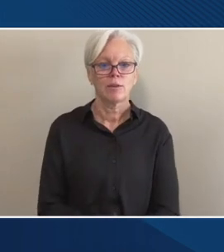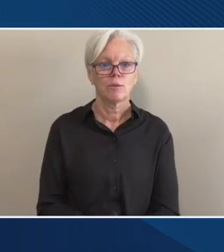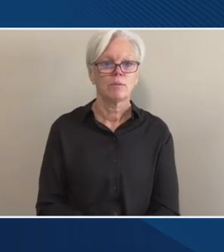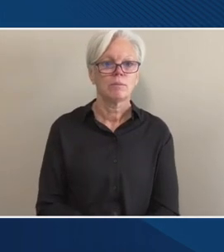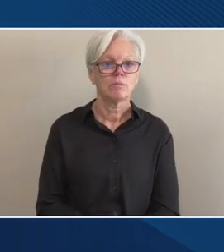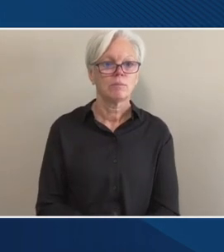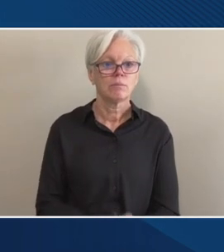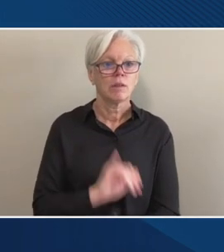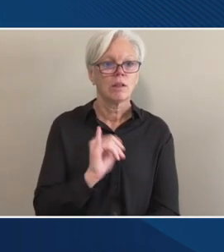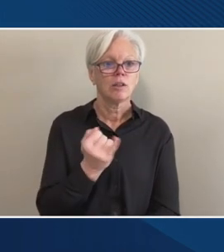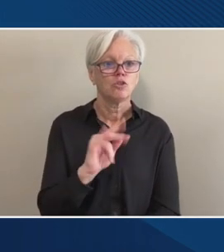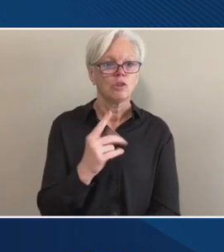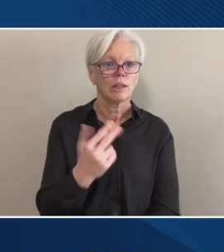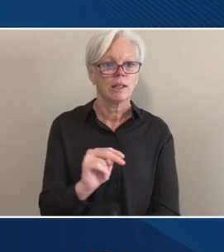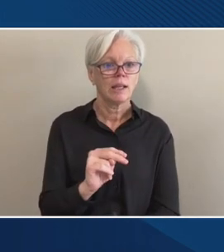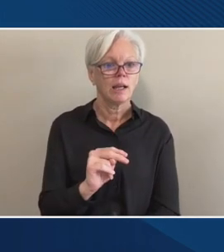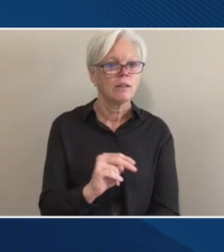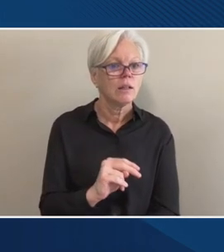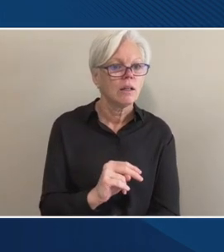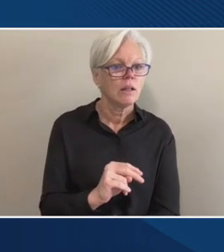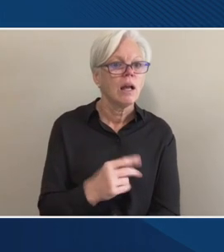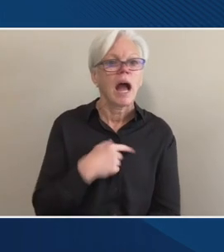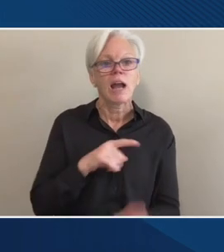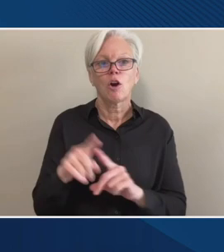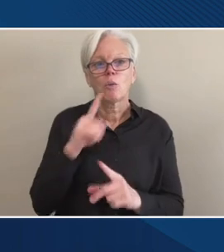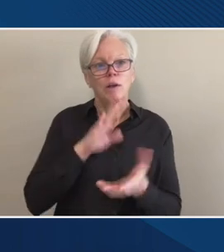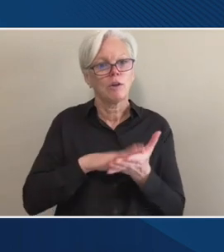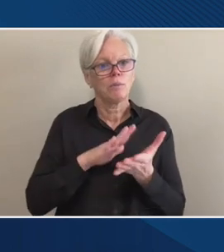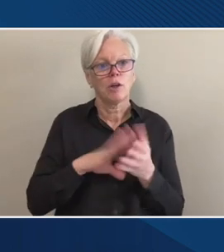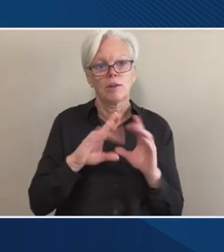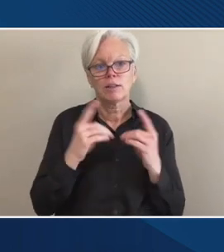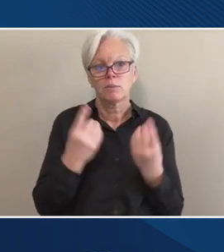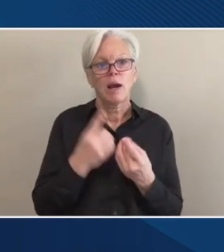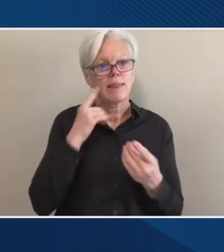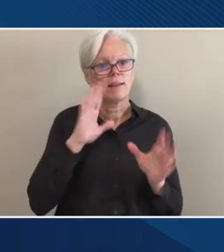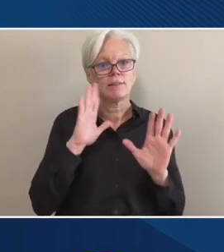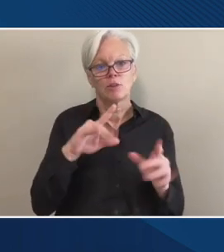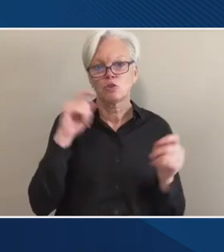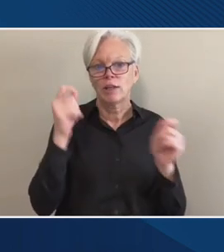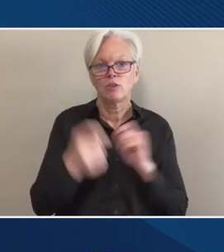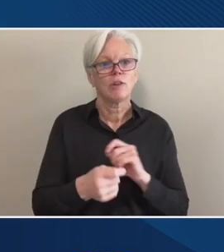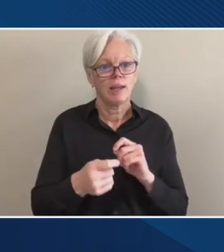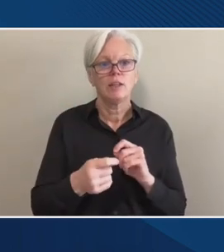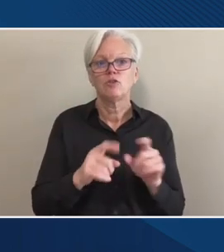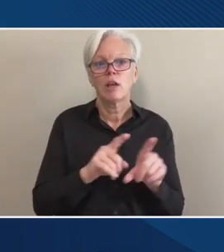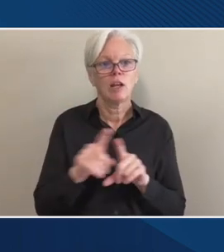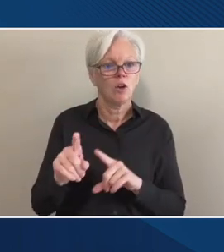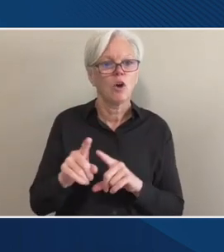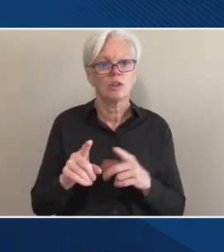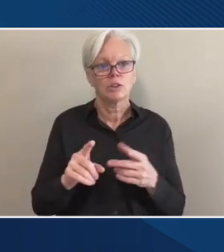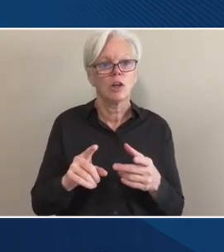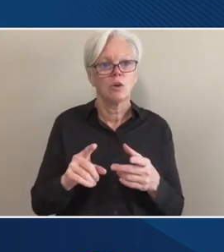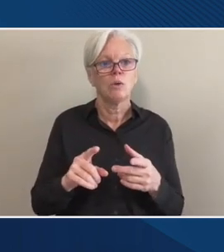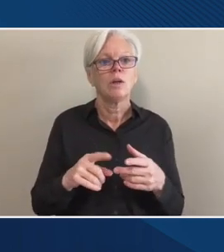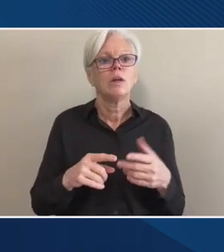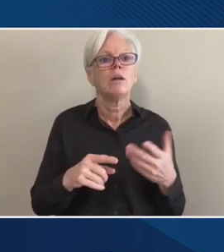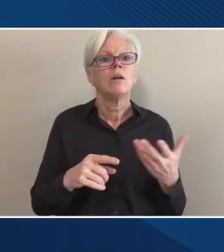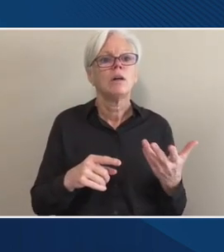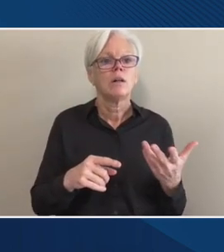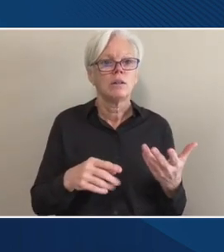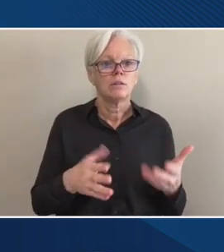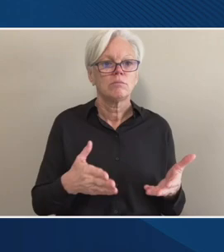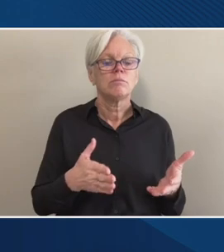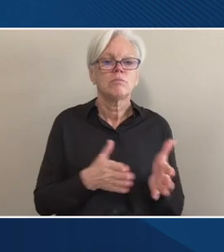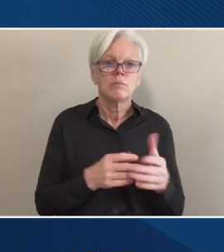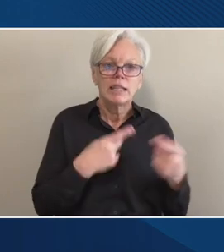Jillian. Thanks. Um, I also just want to applaud the department. I think it's a great change. I think it also, and since institutions to offer